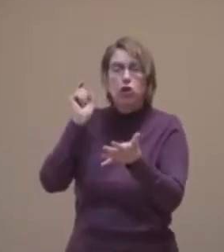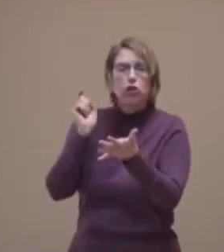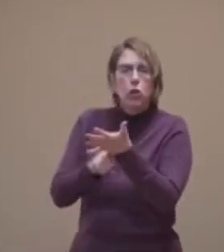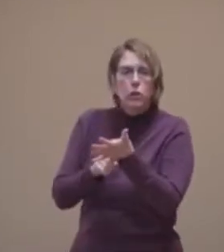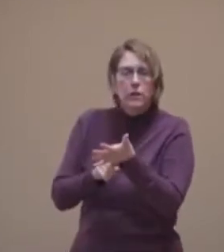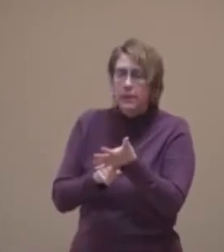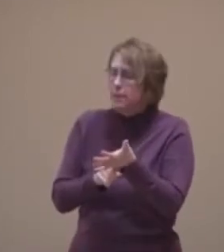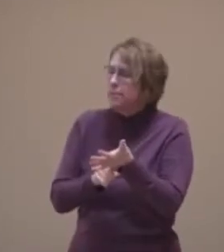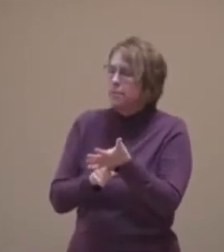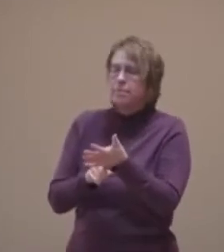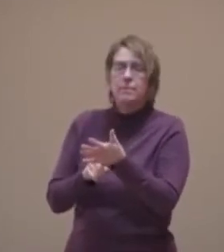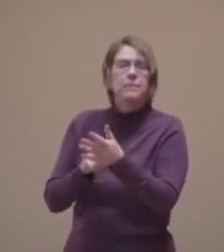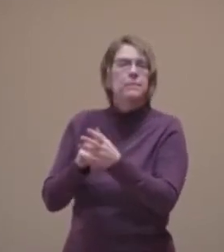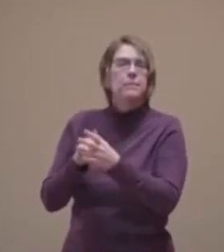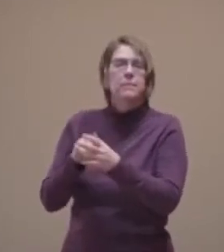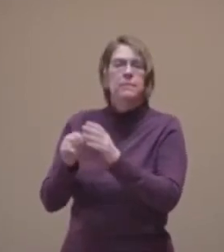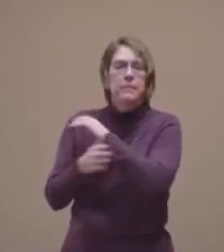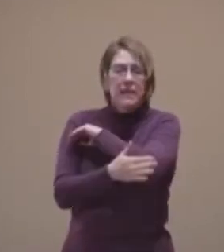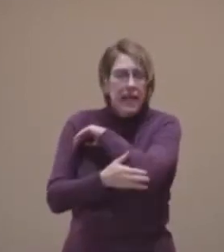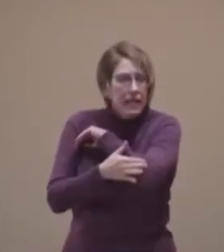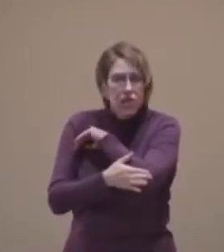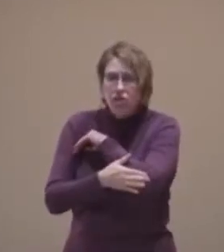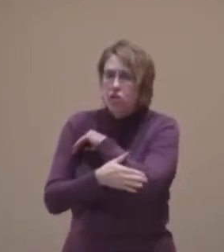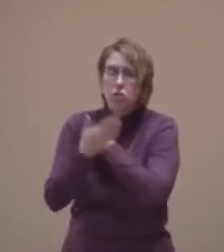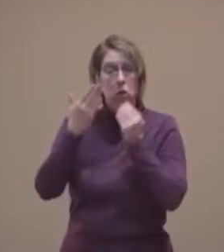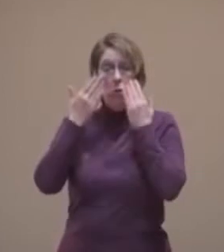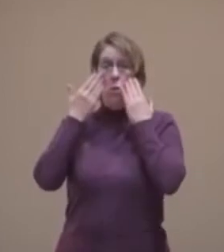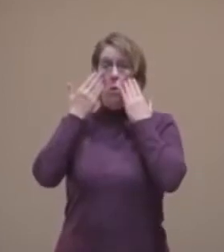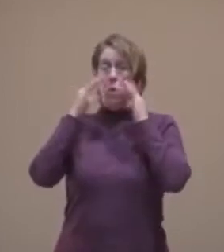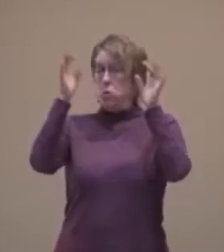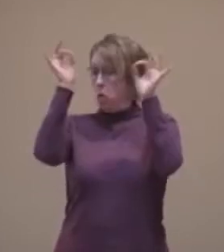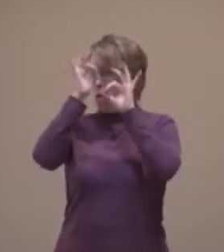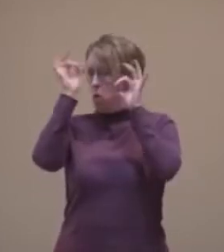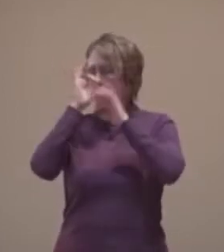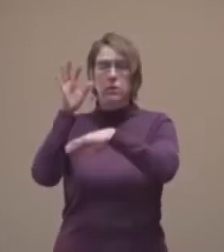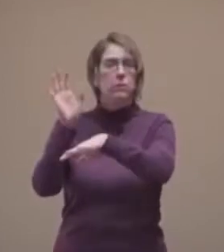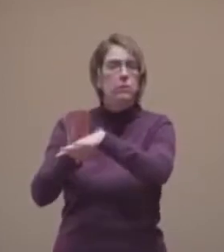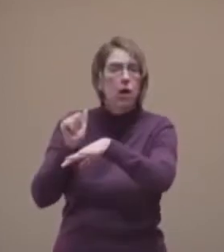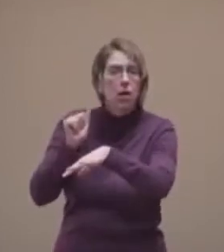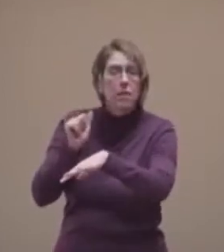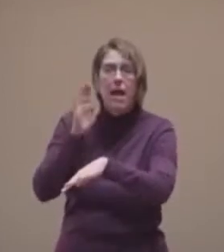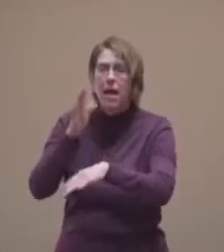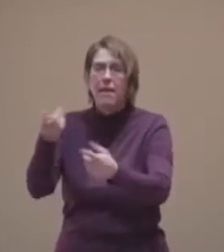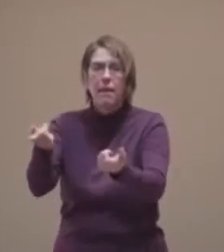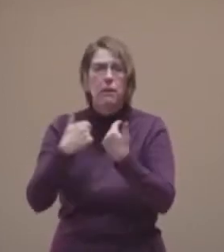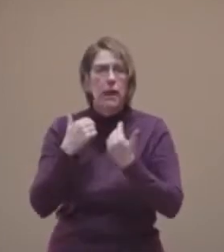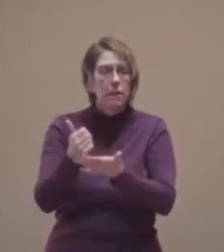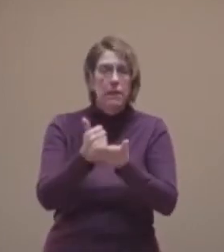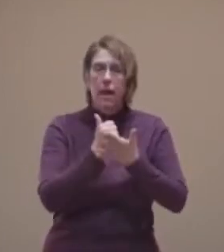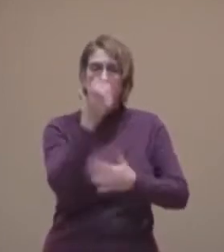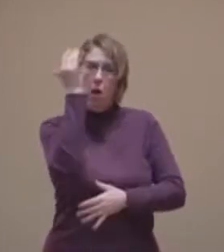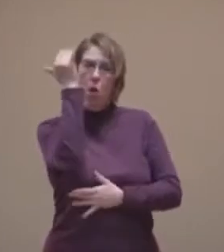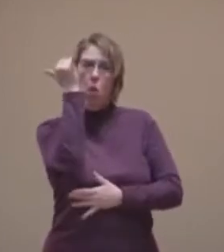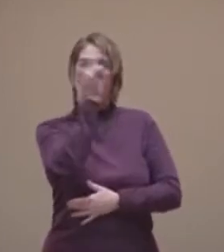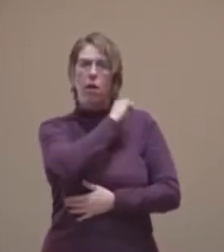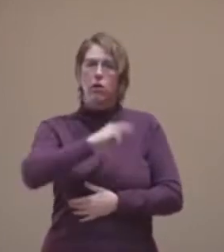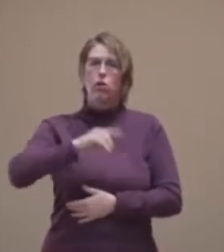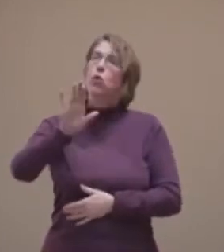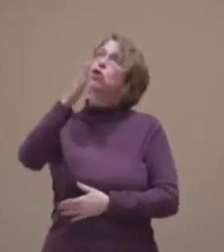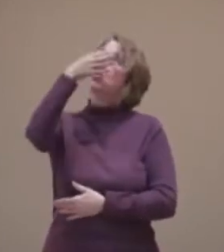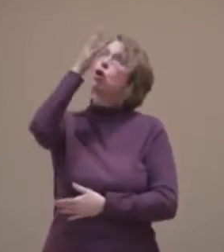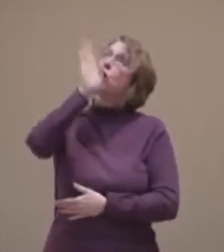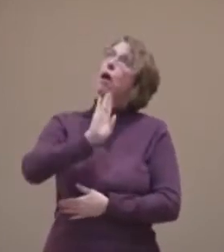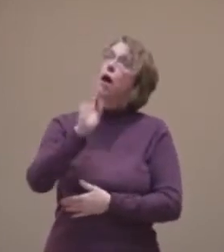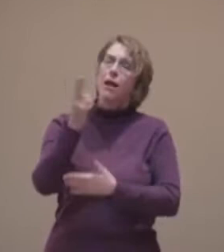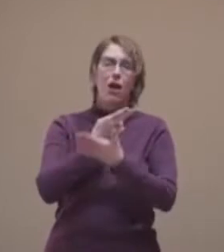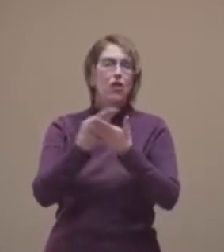nations that you do not know, and nations that do not you shall run to you, because of the Lord your God, the